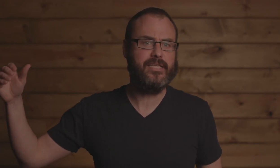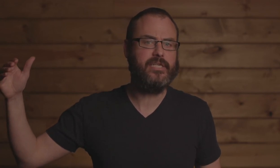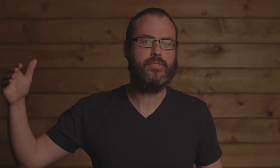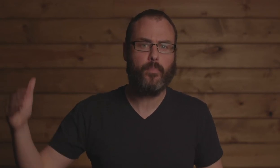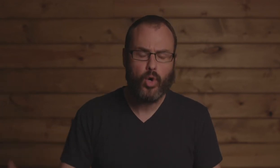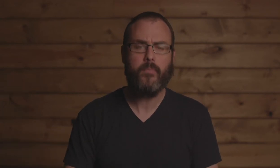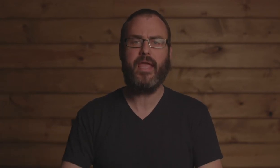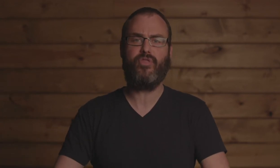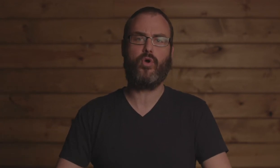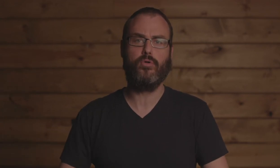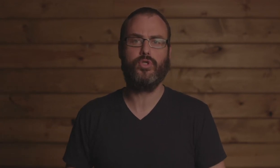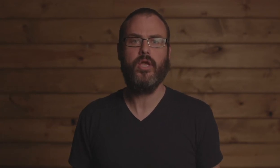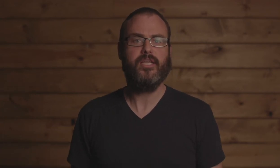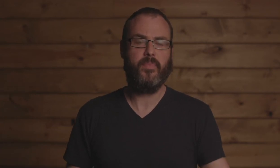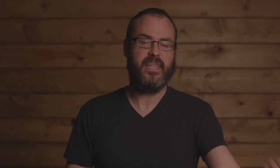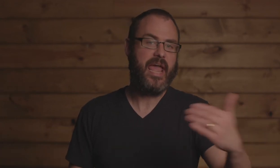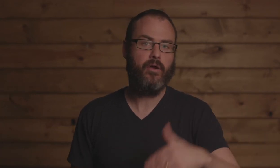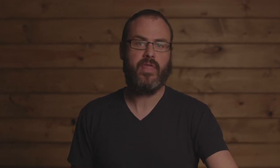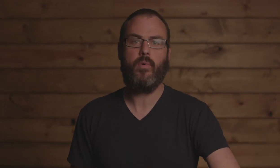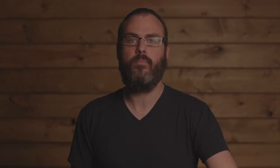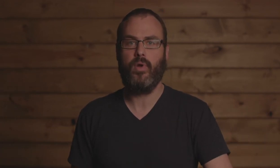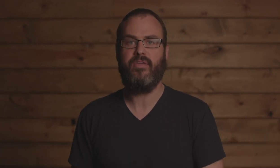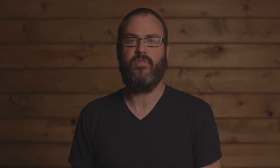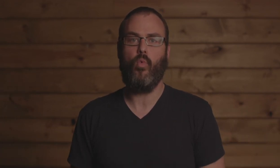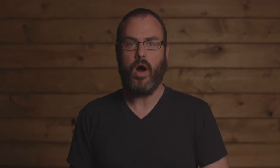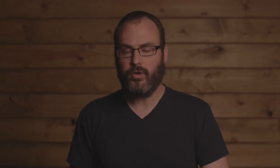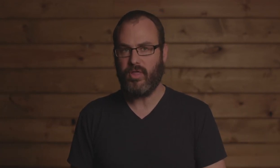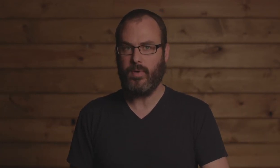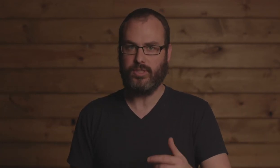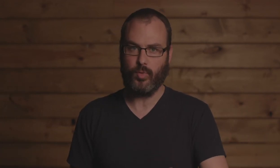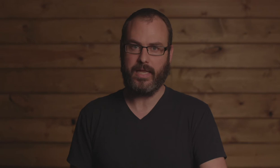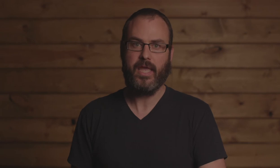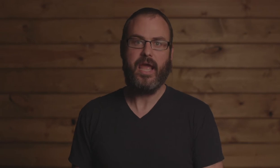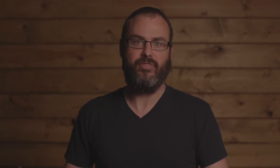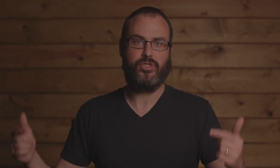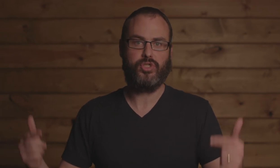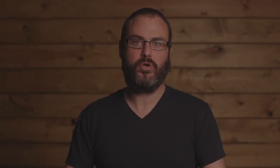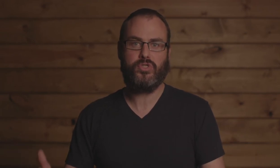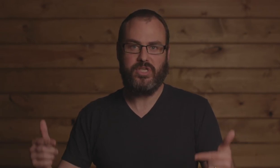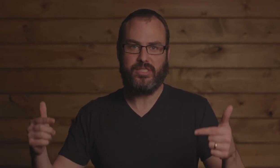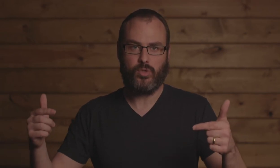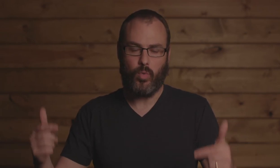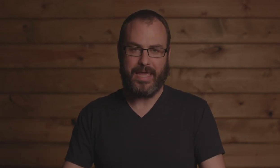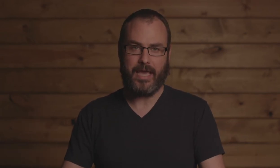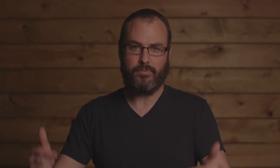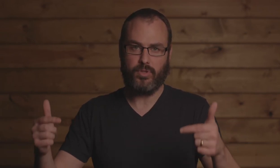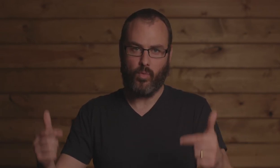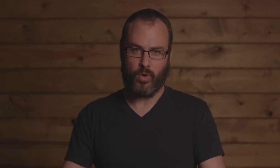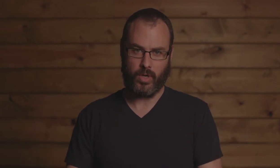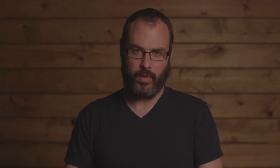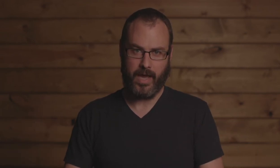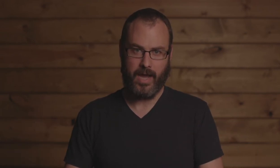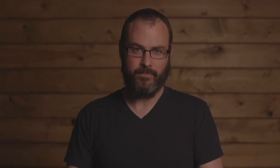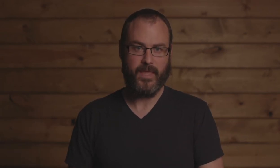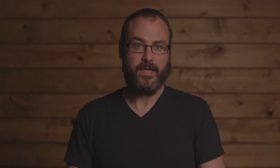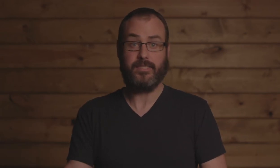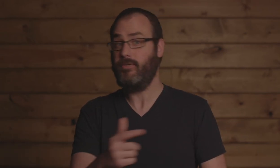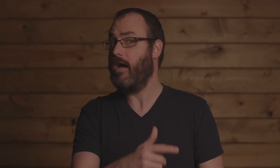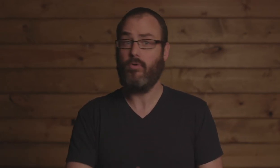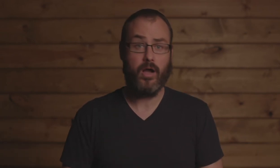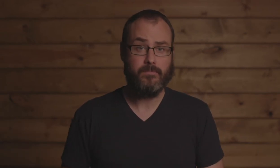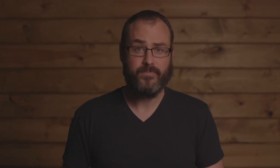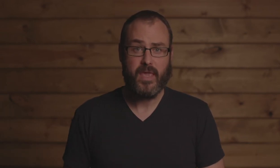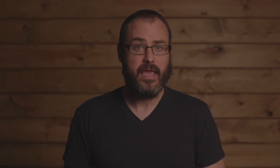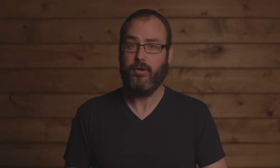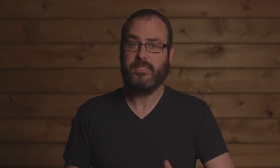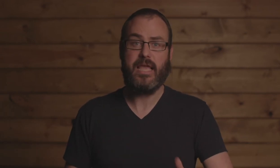ideology to permeate the culture, to be the air that we breathe and the water that we drink, and the church needs to wake up to the war going on. Because